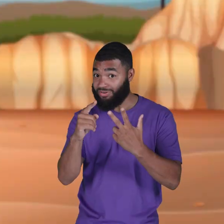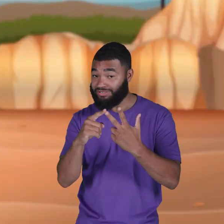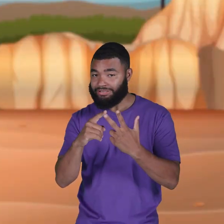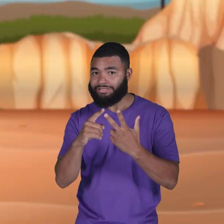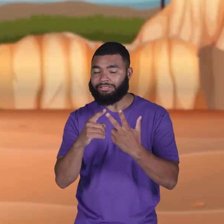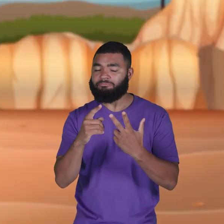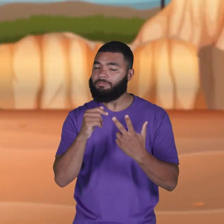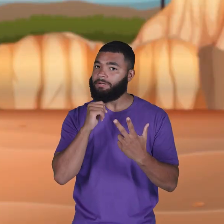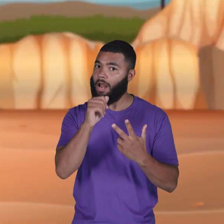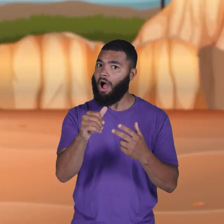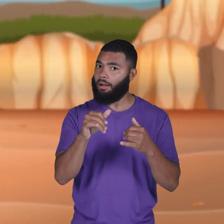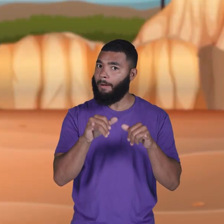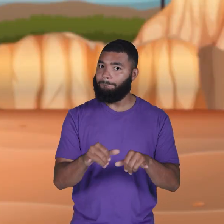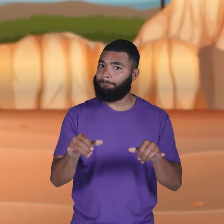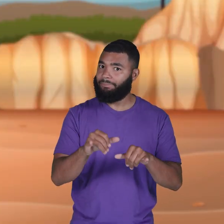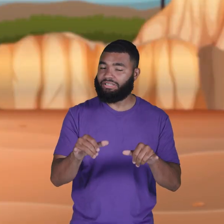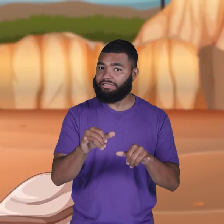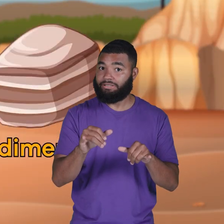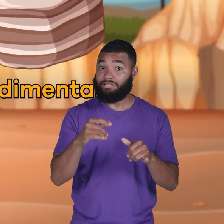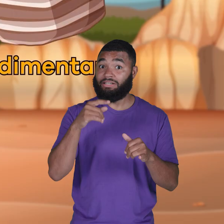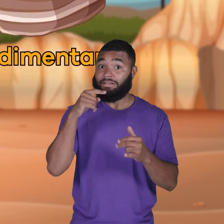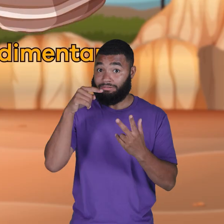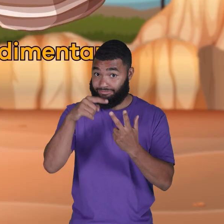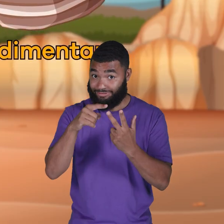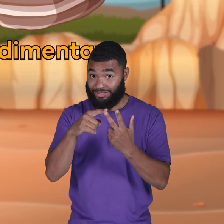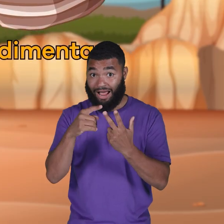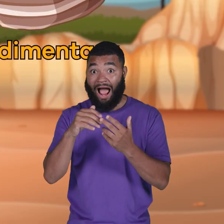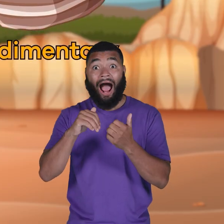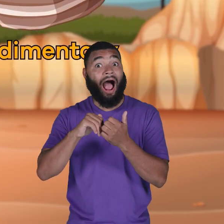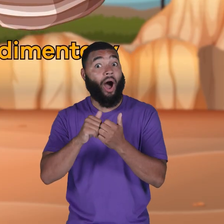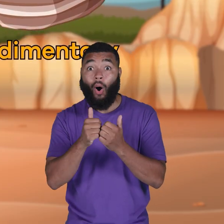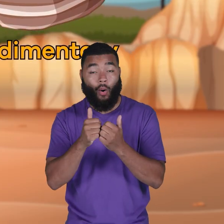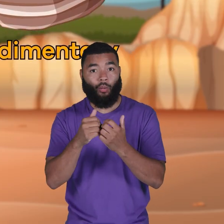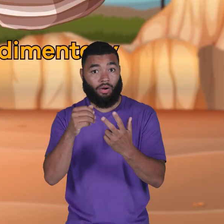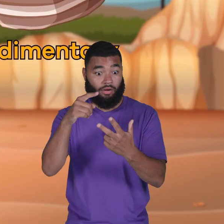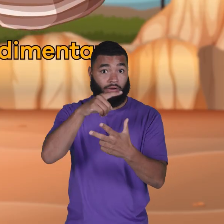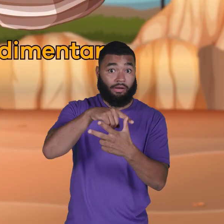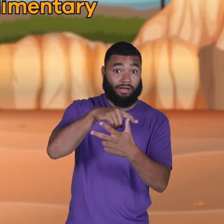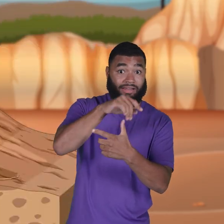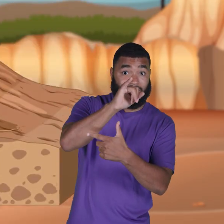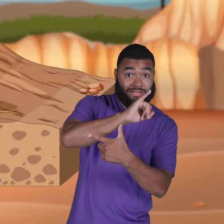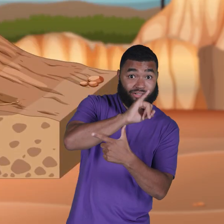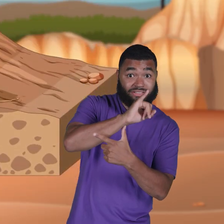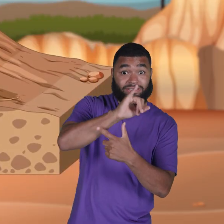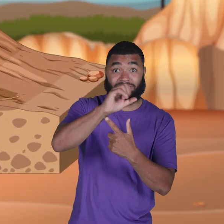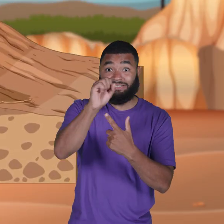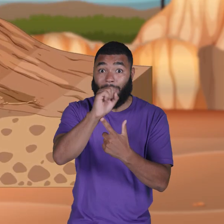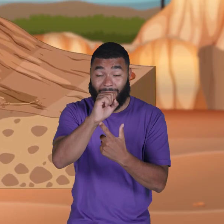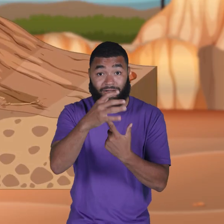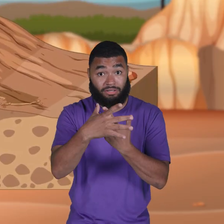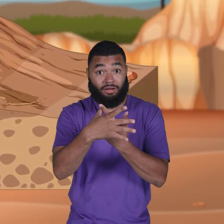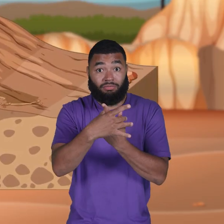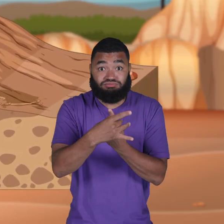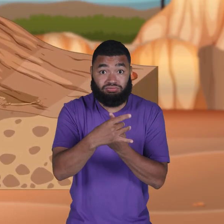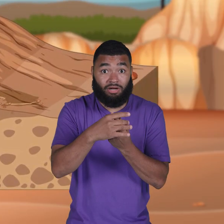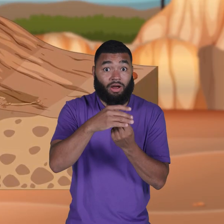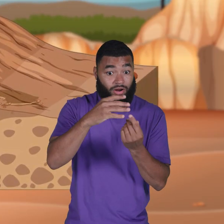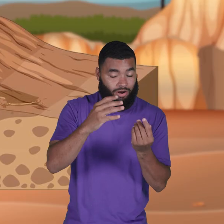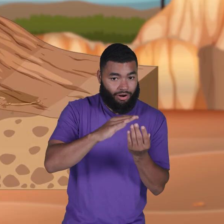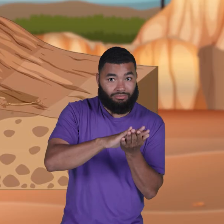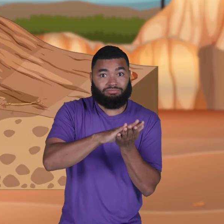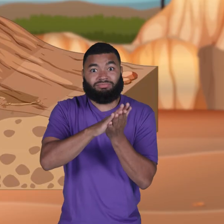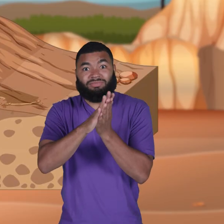They are formed from igneous and sedimentary rocks that have been transformed by intense heat and pressure